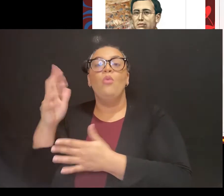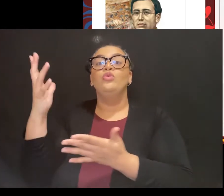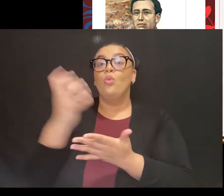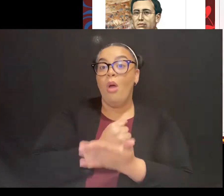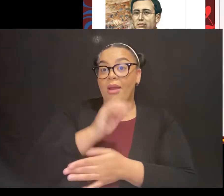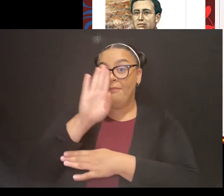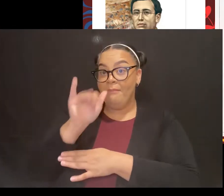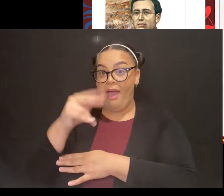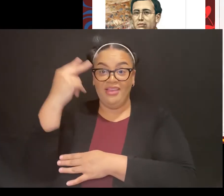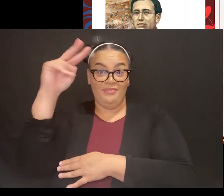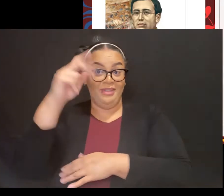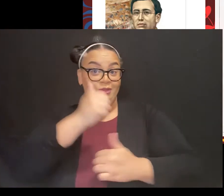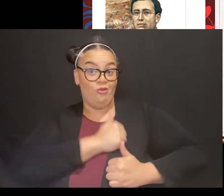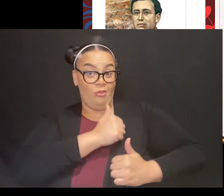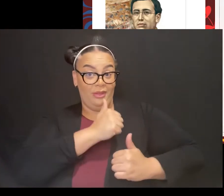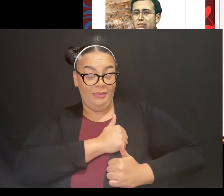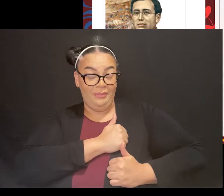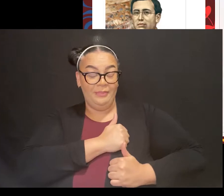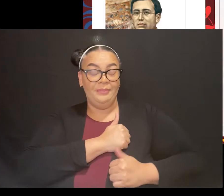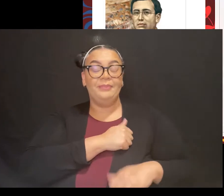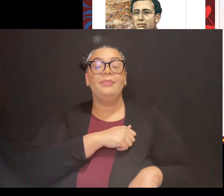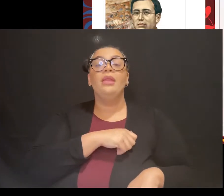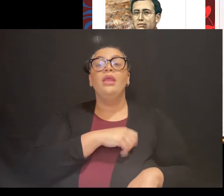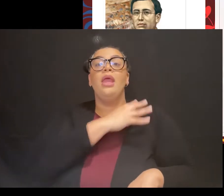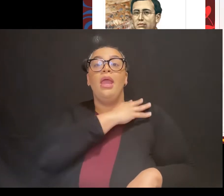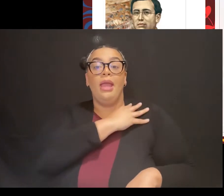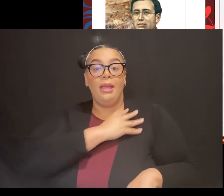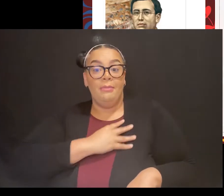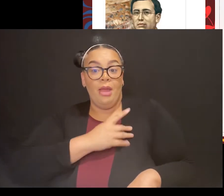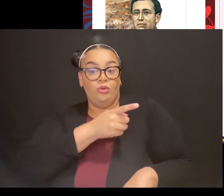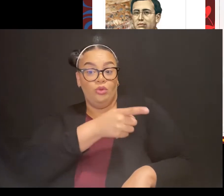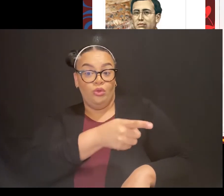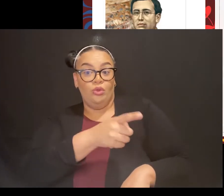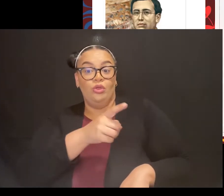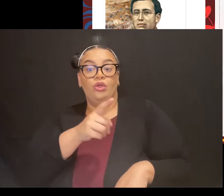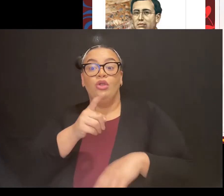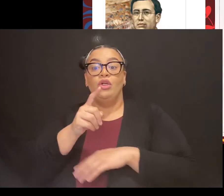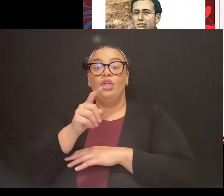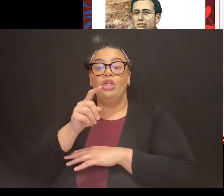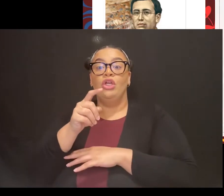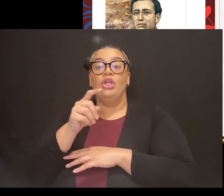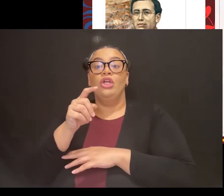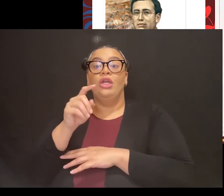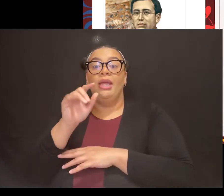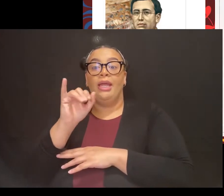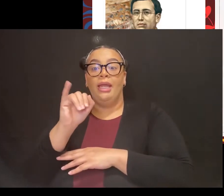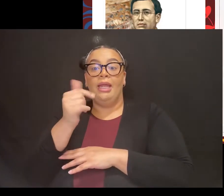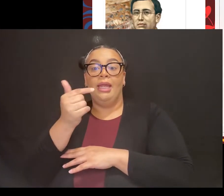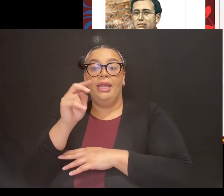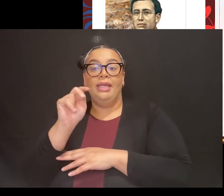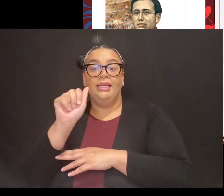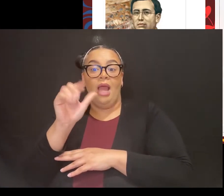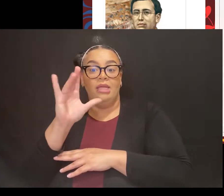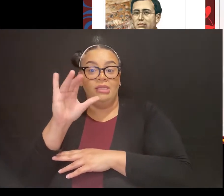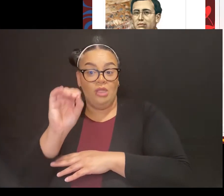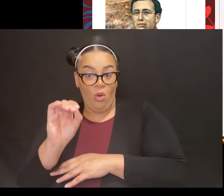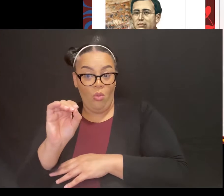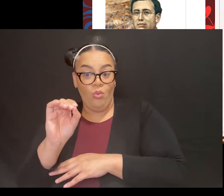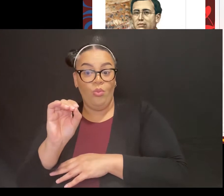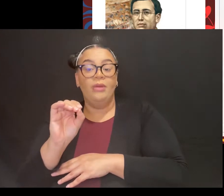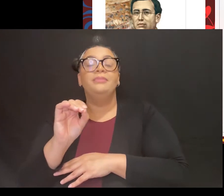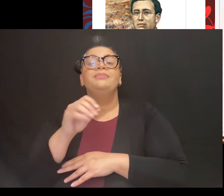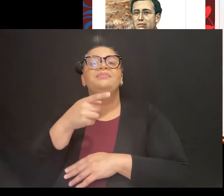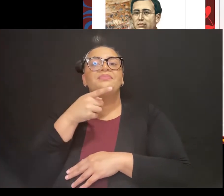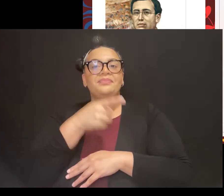General Ignacio Zaragoza Seguen was the Mexican leader at that time. He